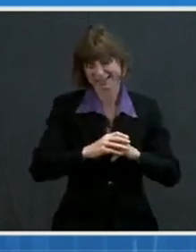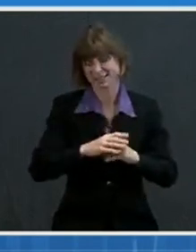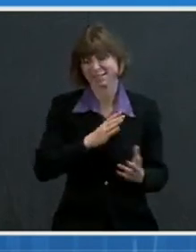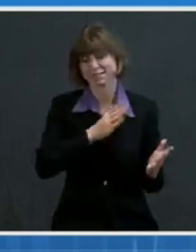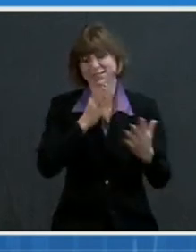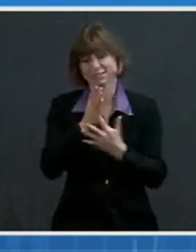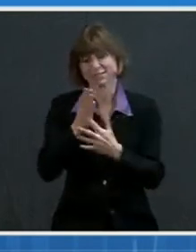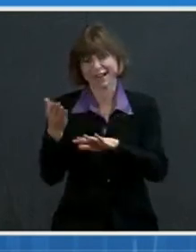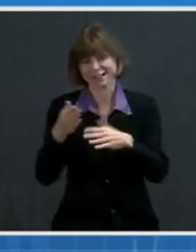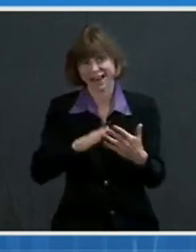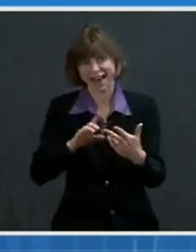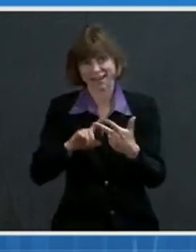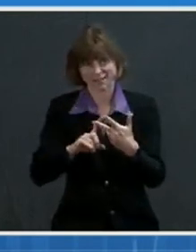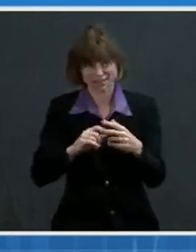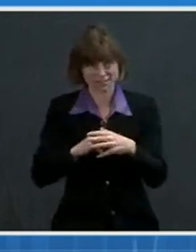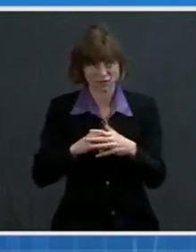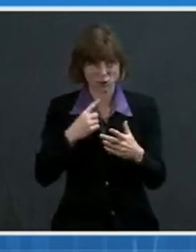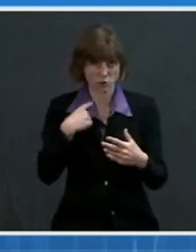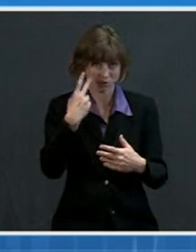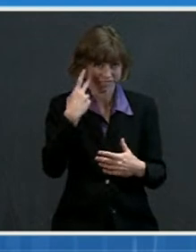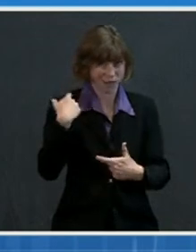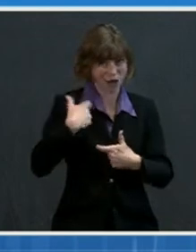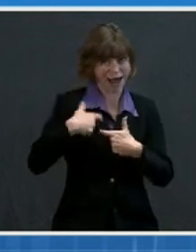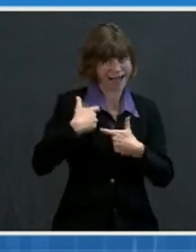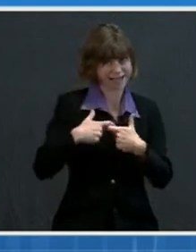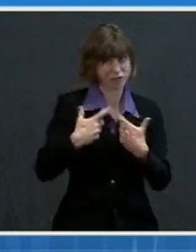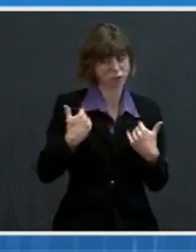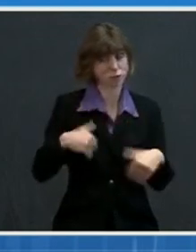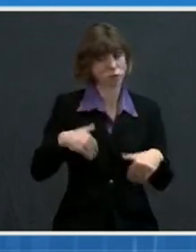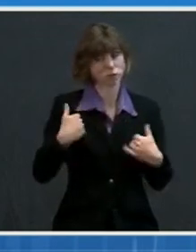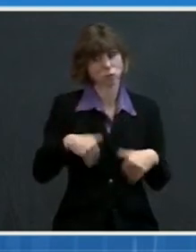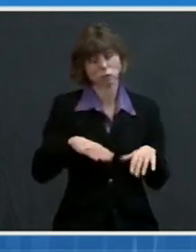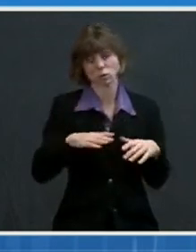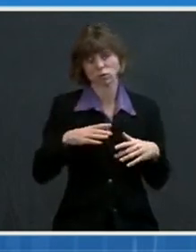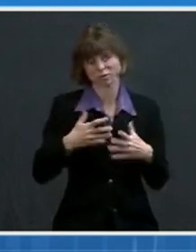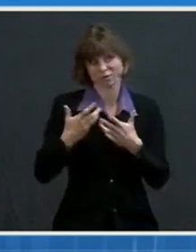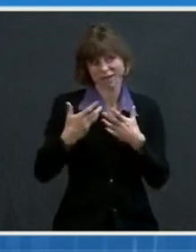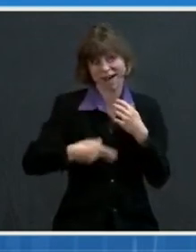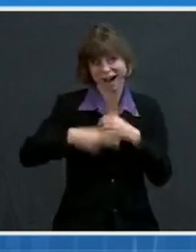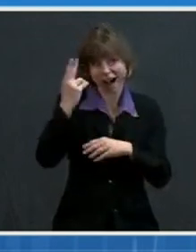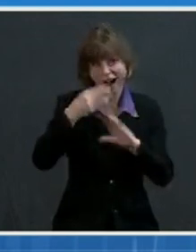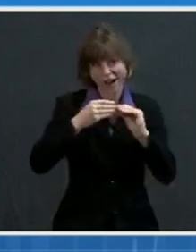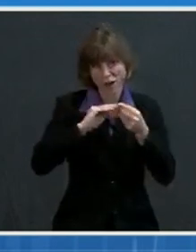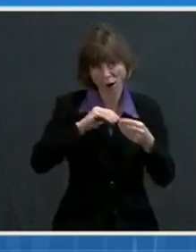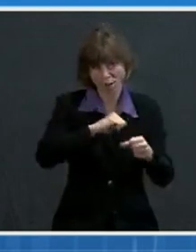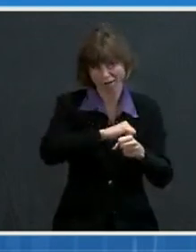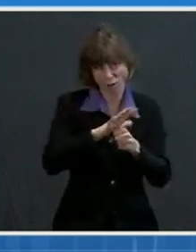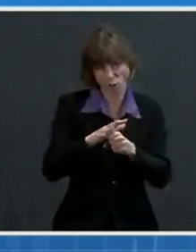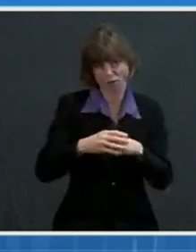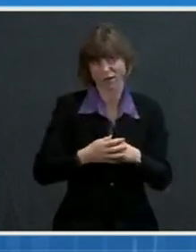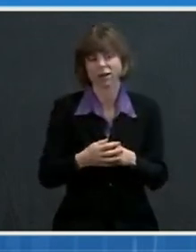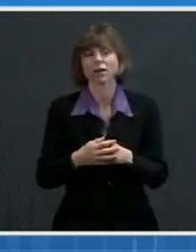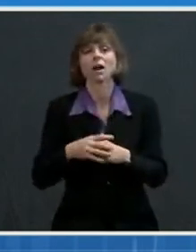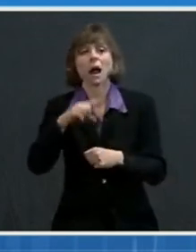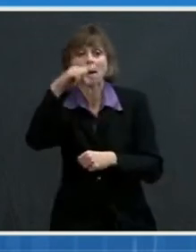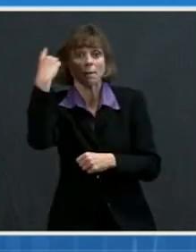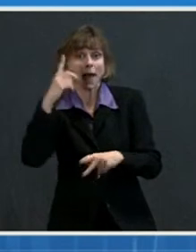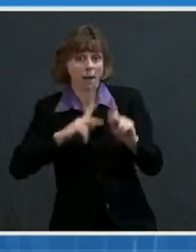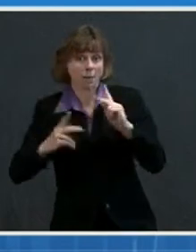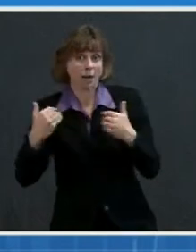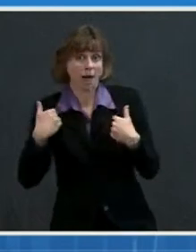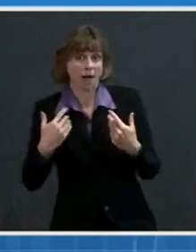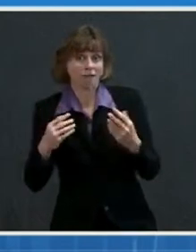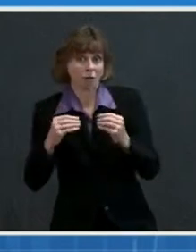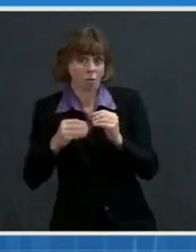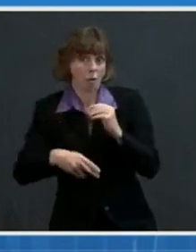here, Latino individuals continue to bear more than their share of COVID-19 cases, while Black people continue to bear more than their share